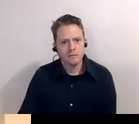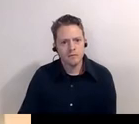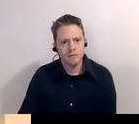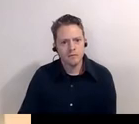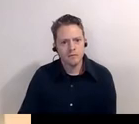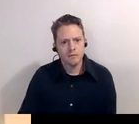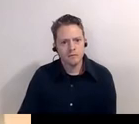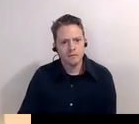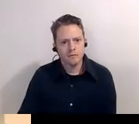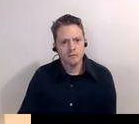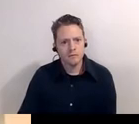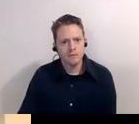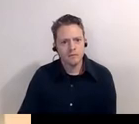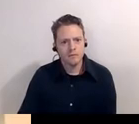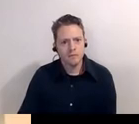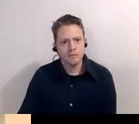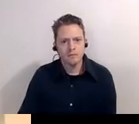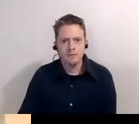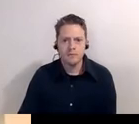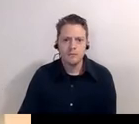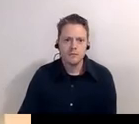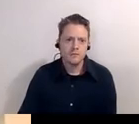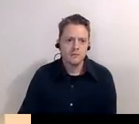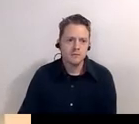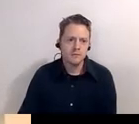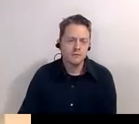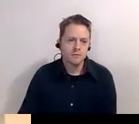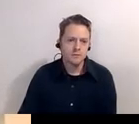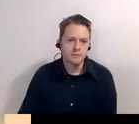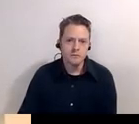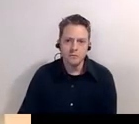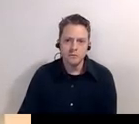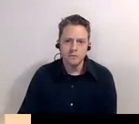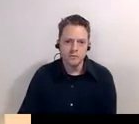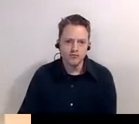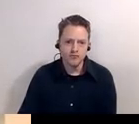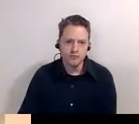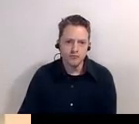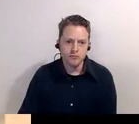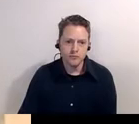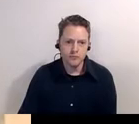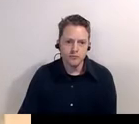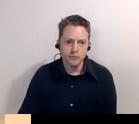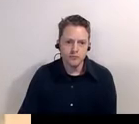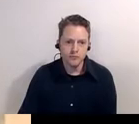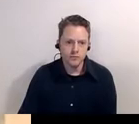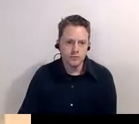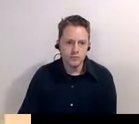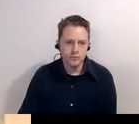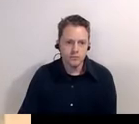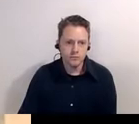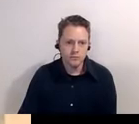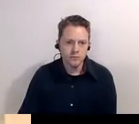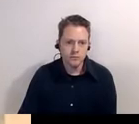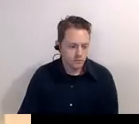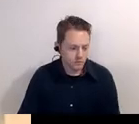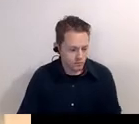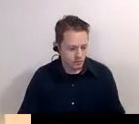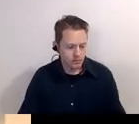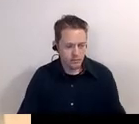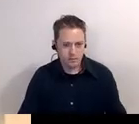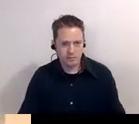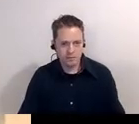and uh it's an unusual view because it's american tobacco kind of from the east west expressway corner